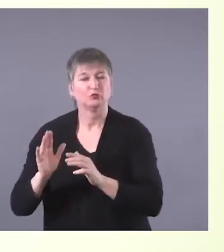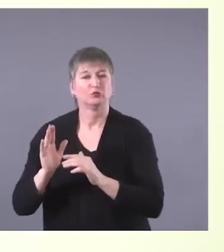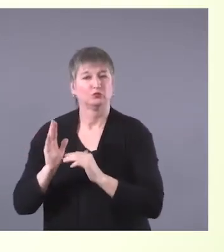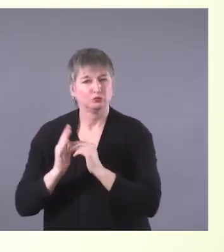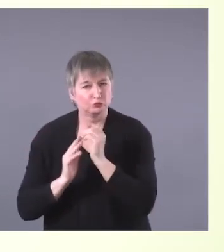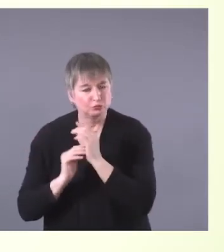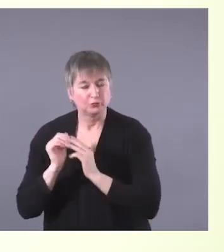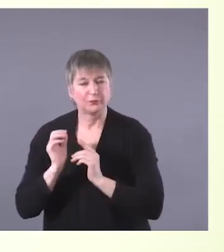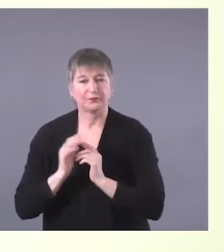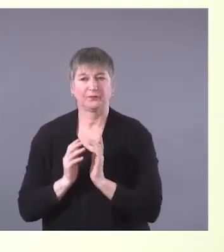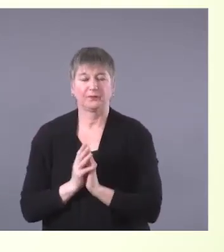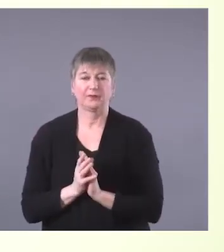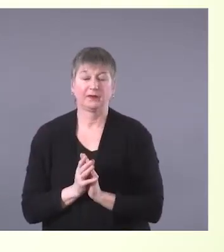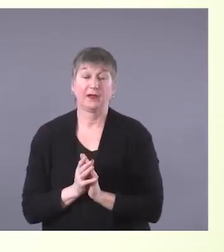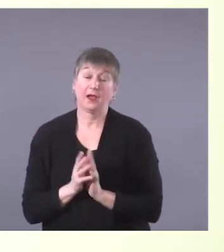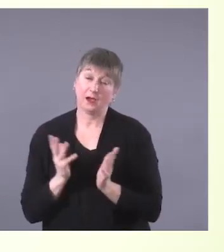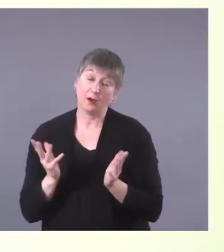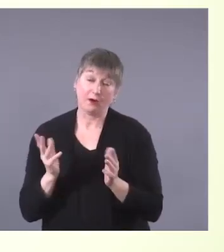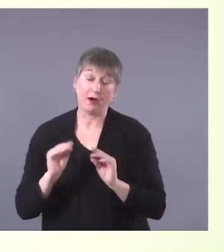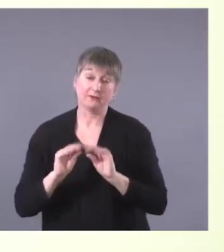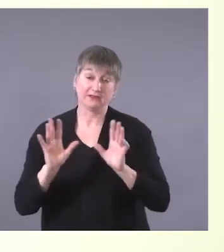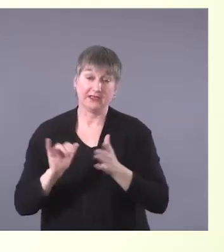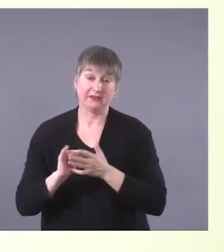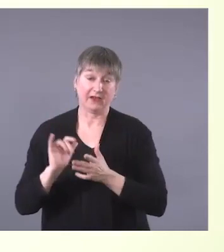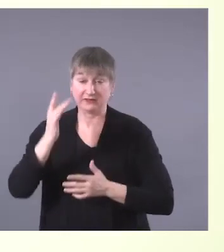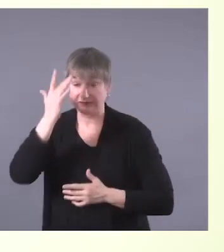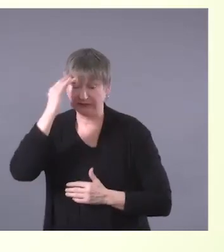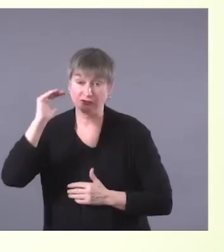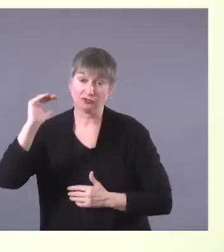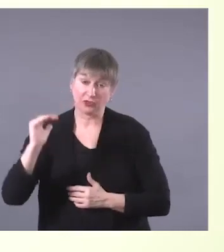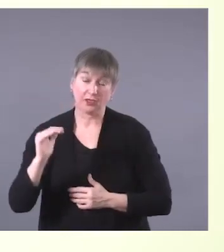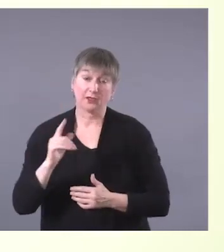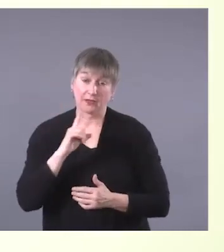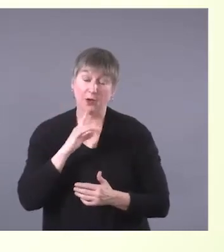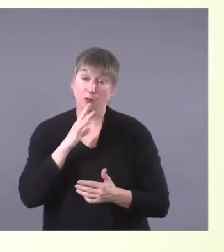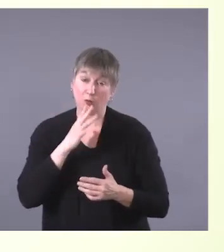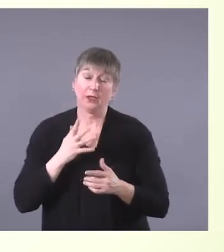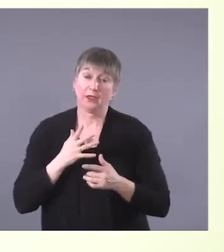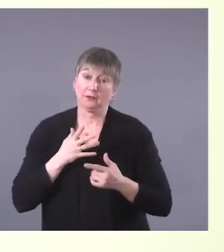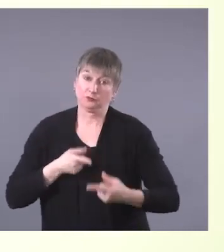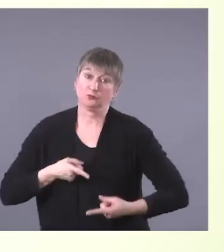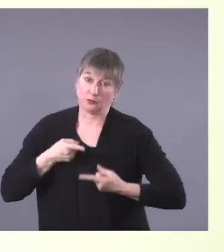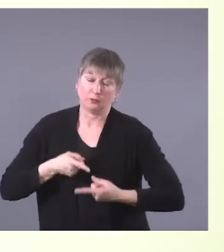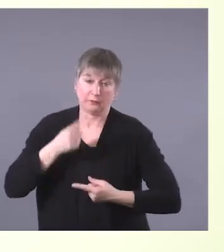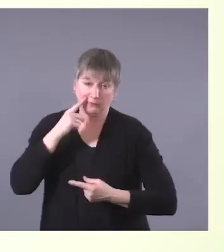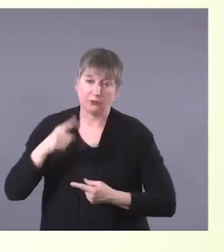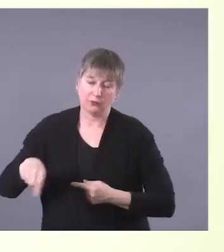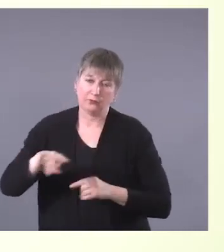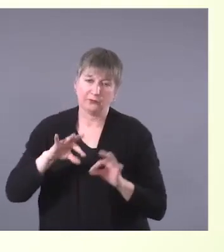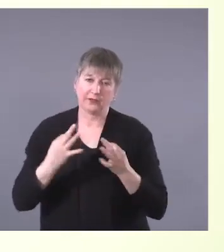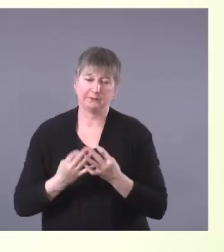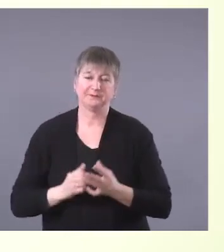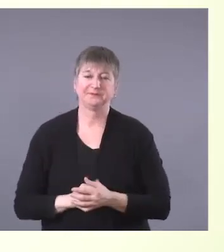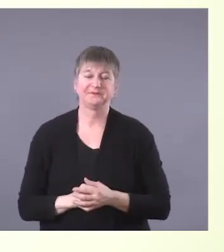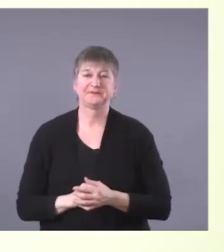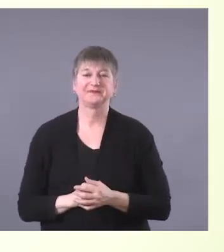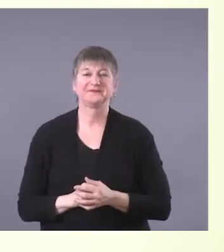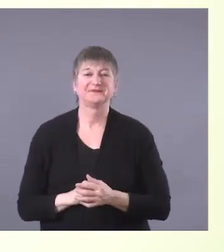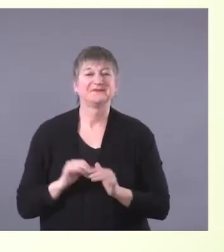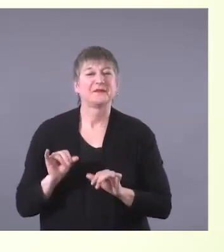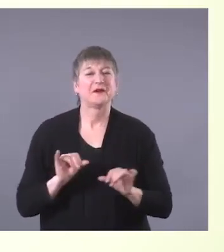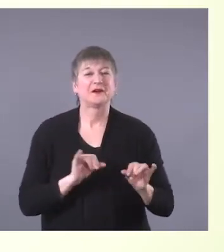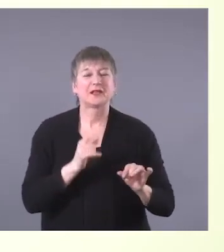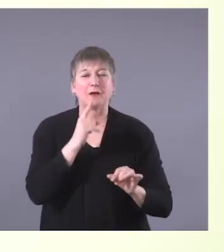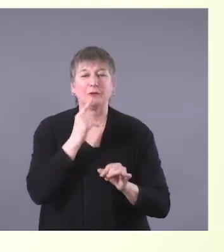difficult time as having a sick child. So I also have the wonderful opportunity to work with